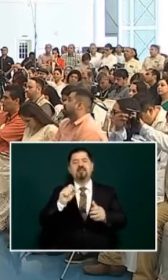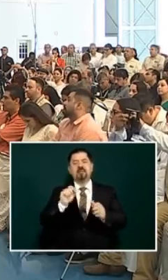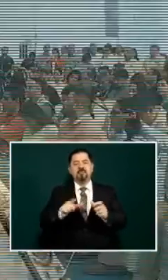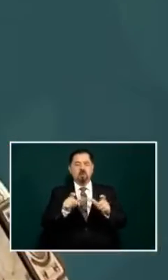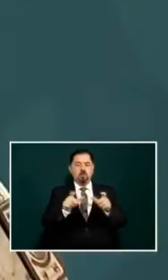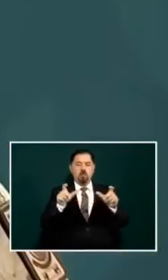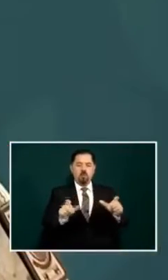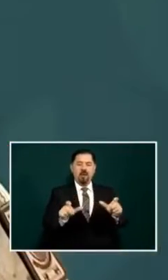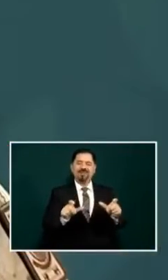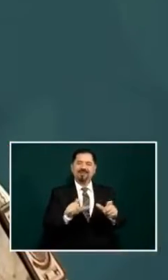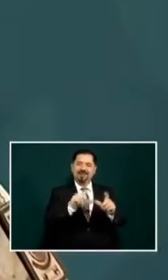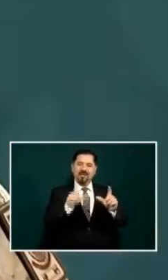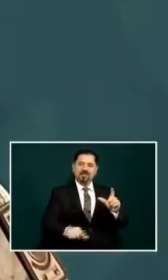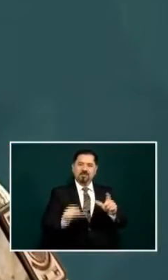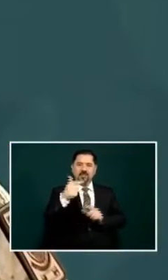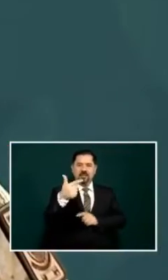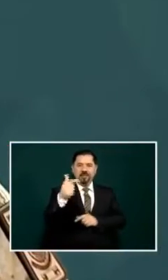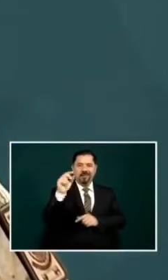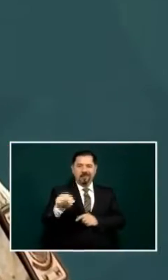so the national guard